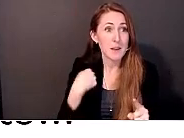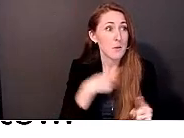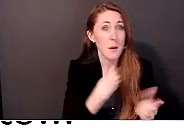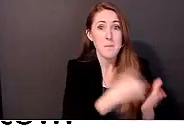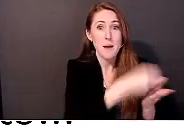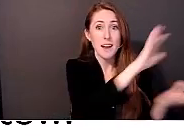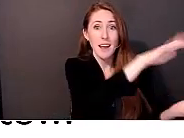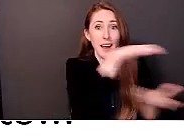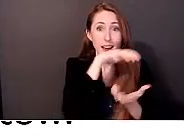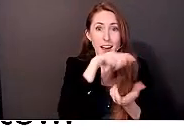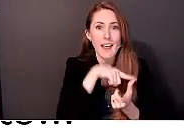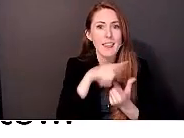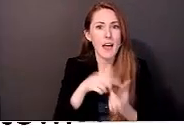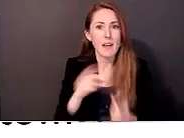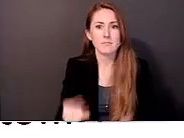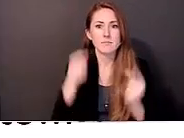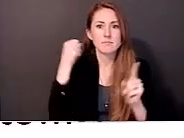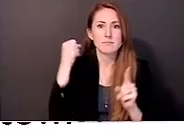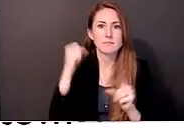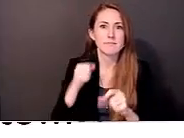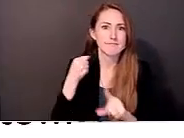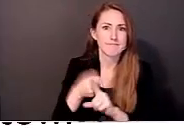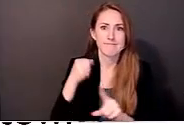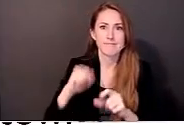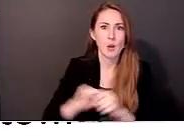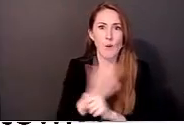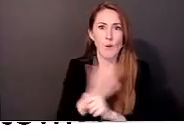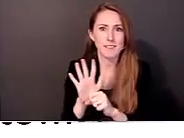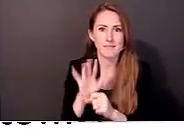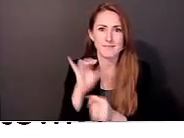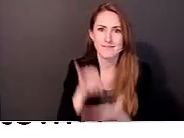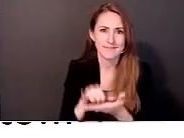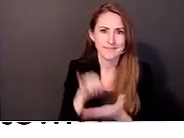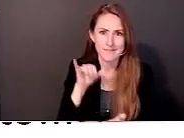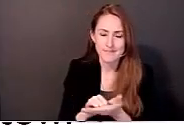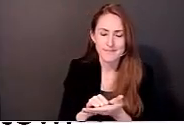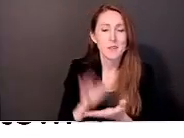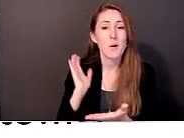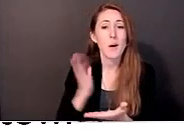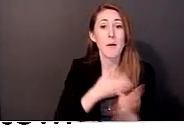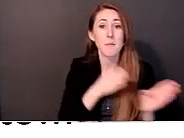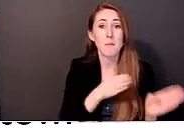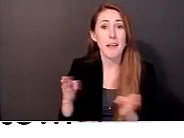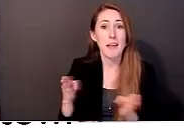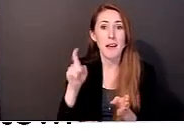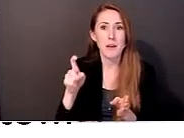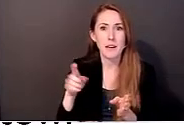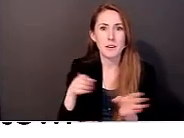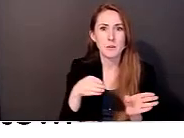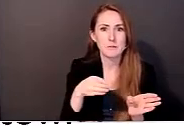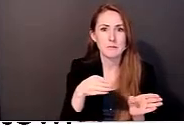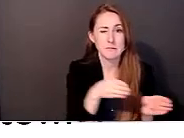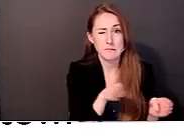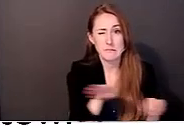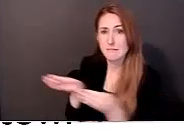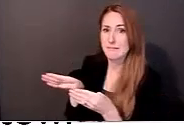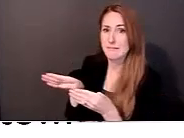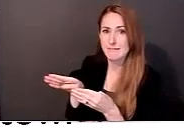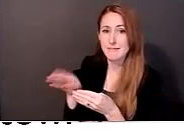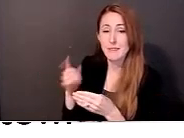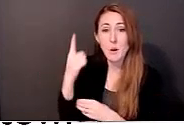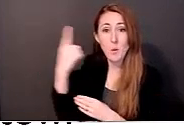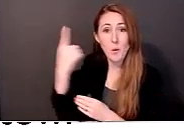COVID hit so that that was no longer a possibility. So we kind of had to pivot on this project all the time. so one of the things we